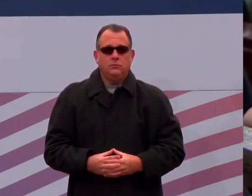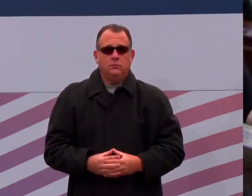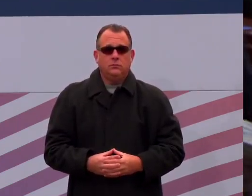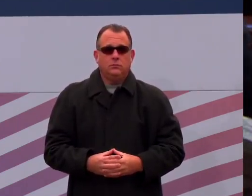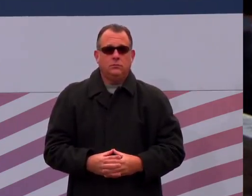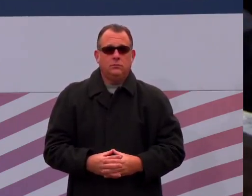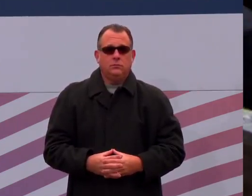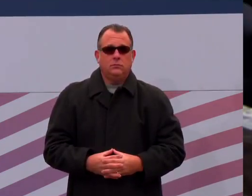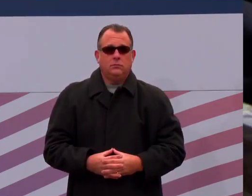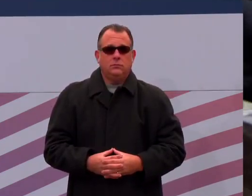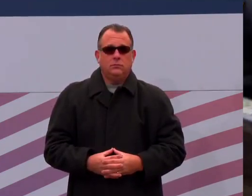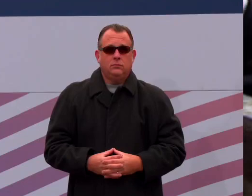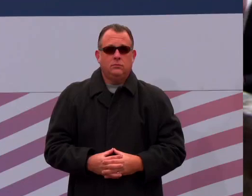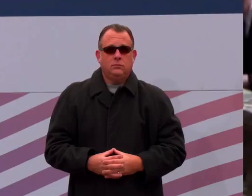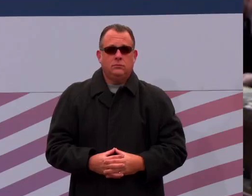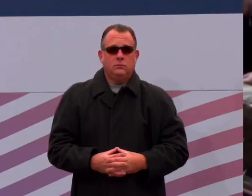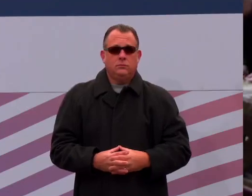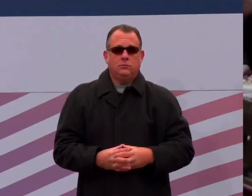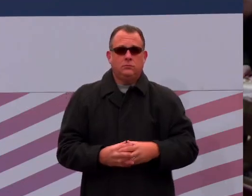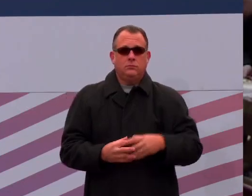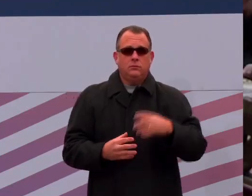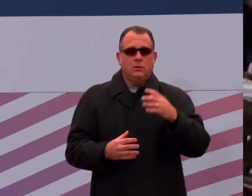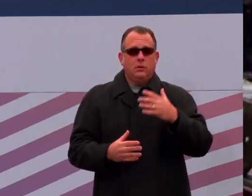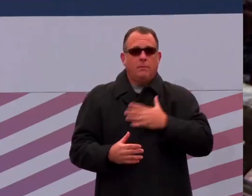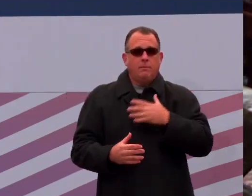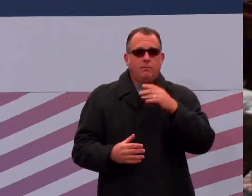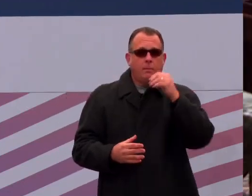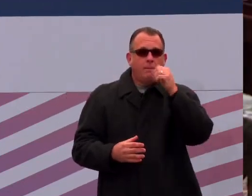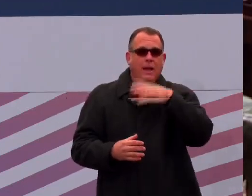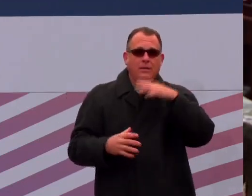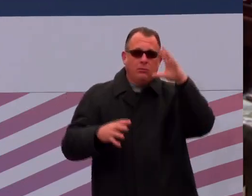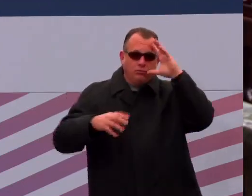Madam President, the Chairman of the Committee, Senator Pittman.